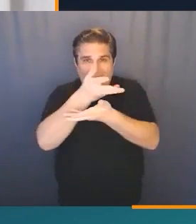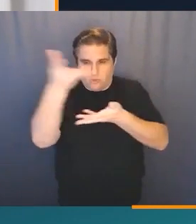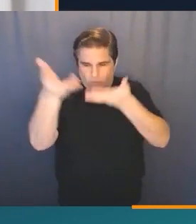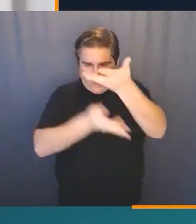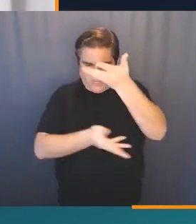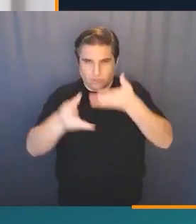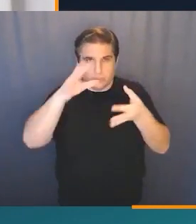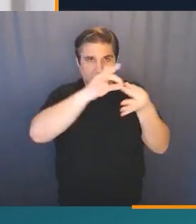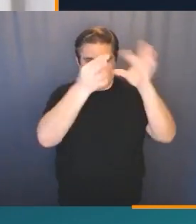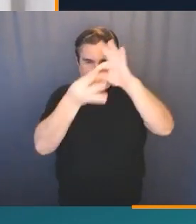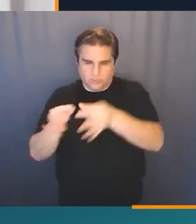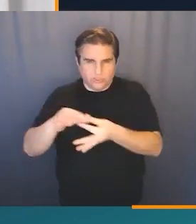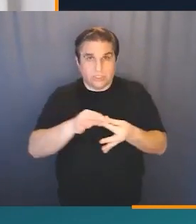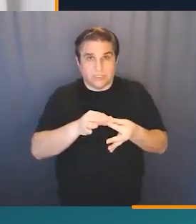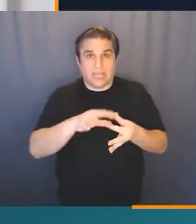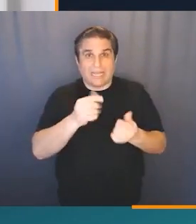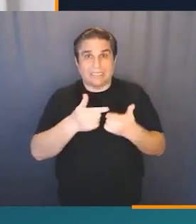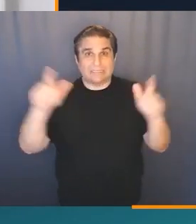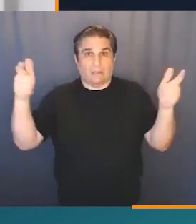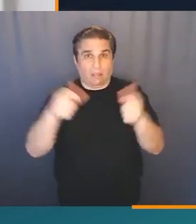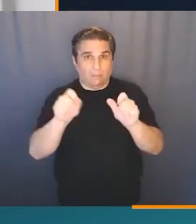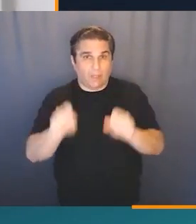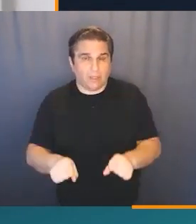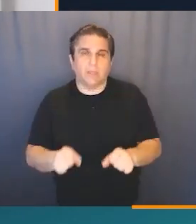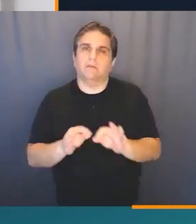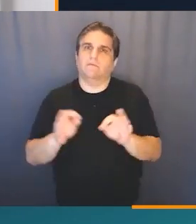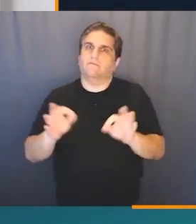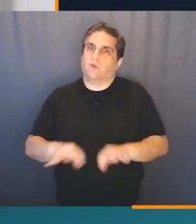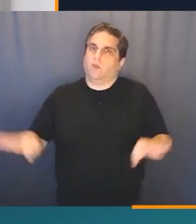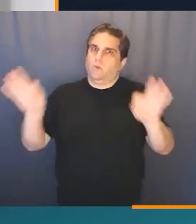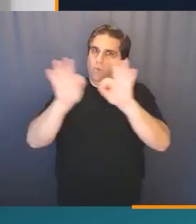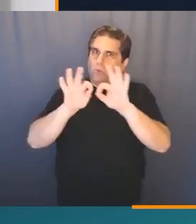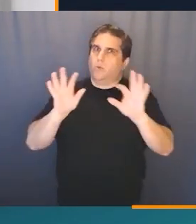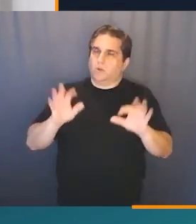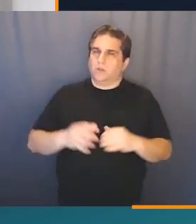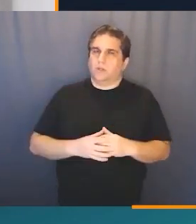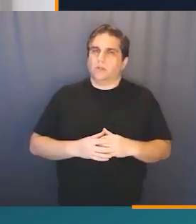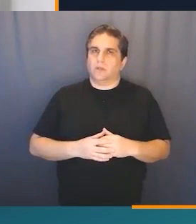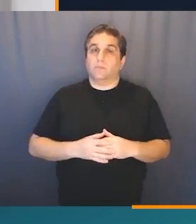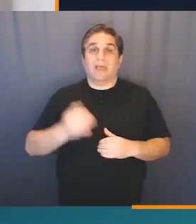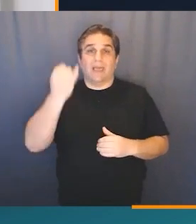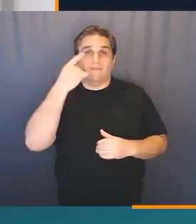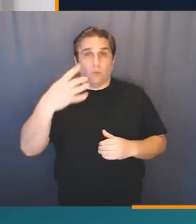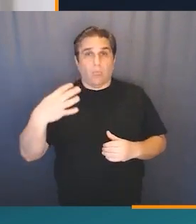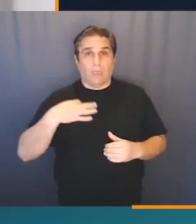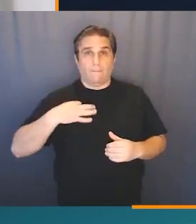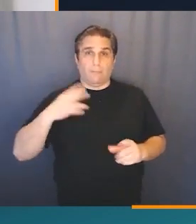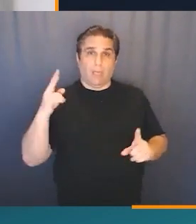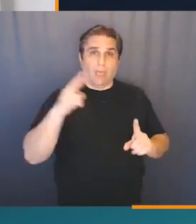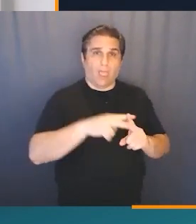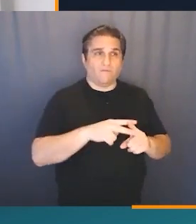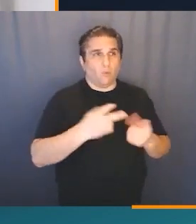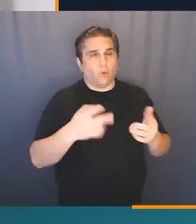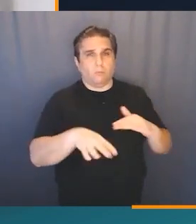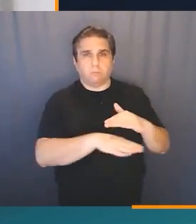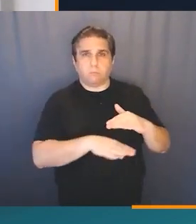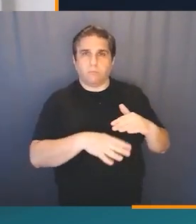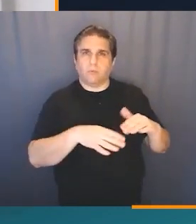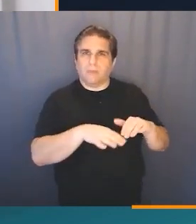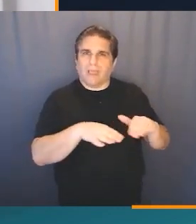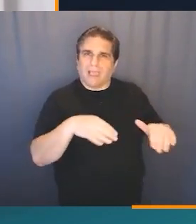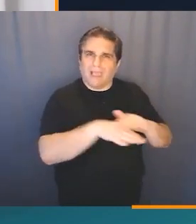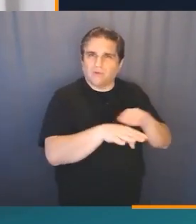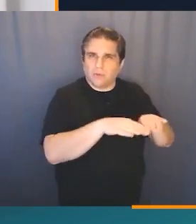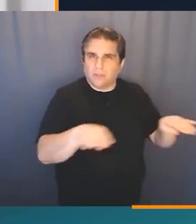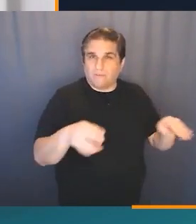where the interactions between those components and the scalability of the system are very important. But if you are applying for a more